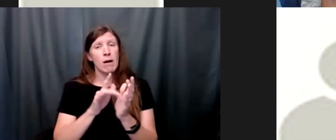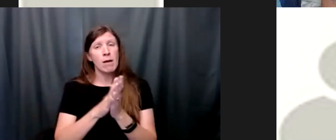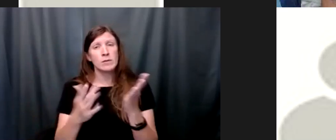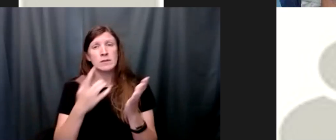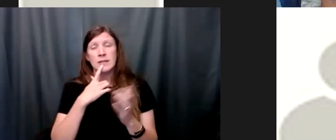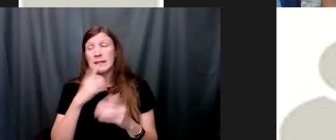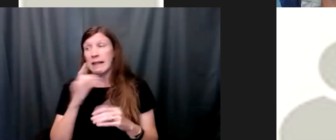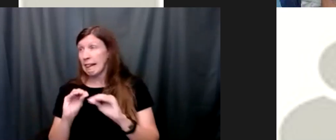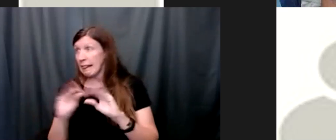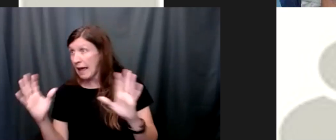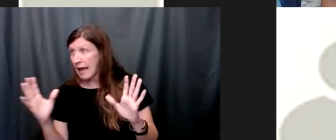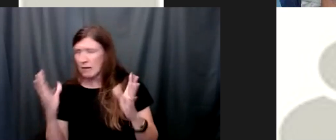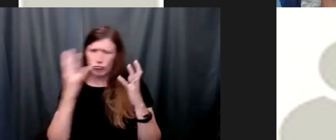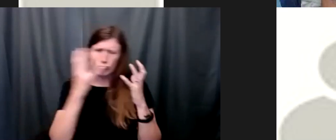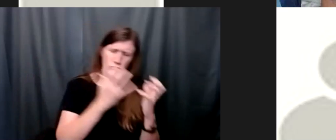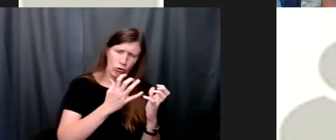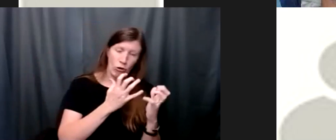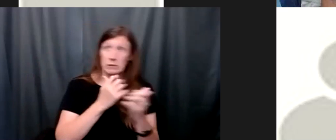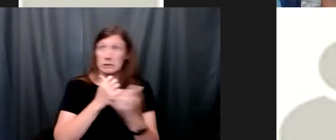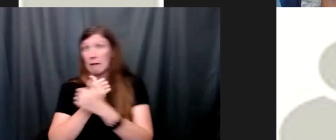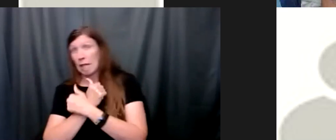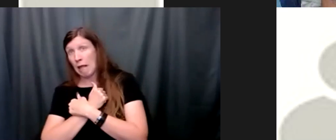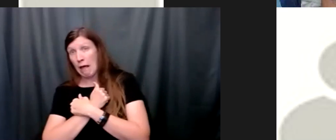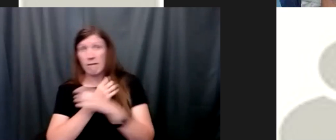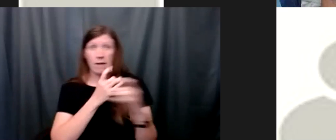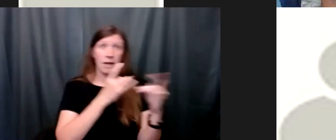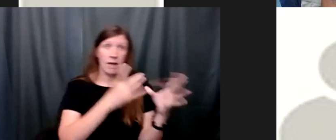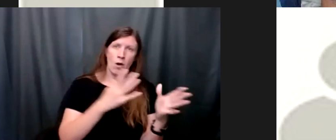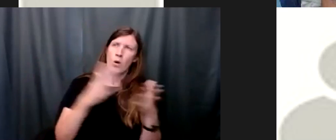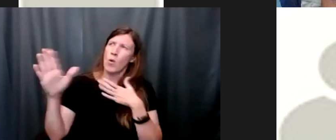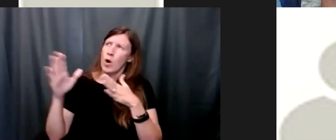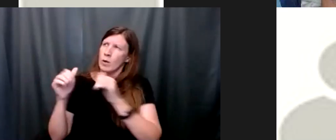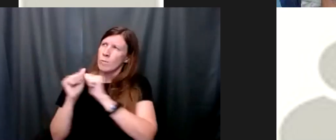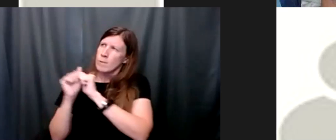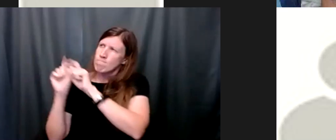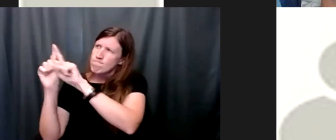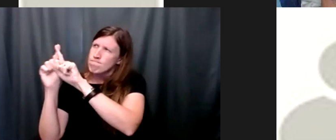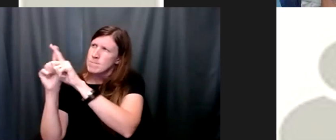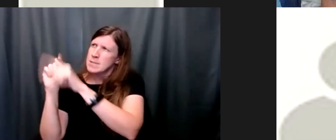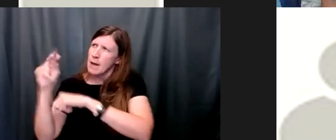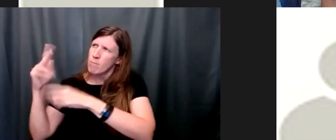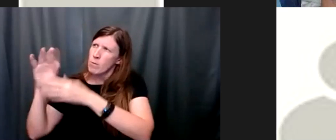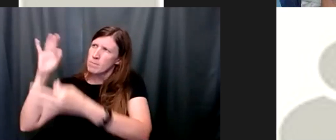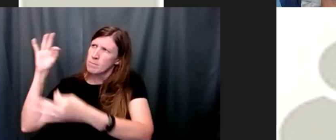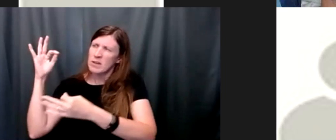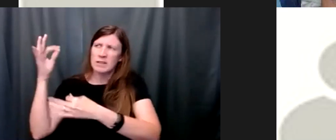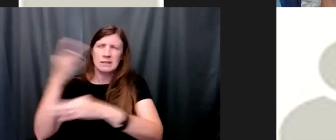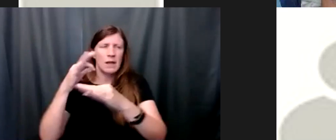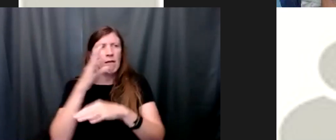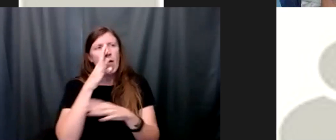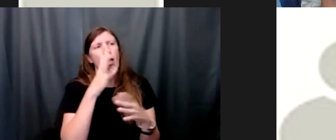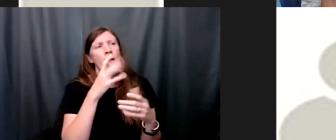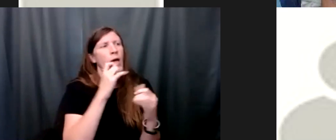hate or walking and step with the spirit versus giving into the flesh and paul who was